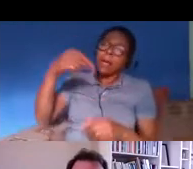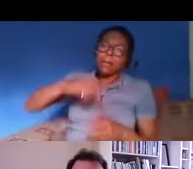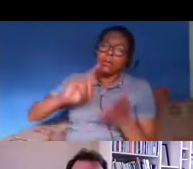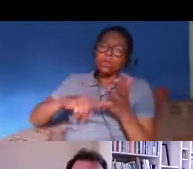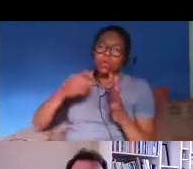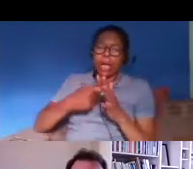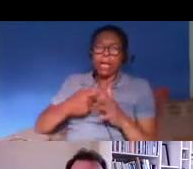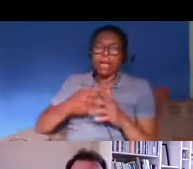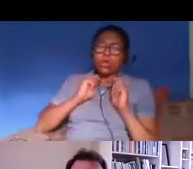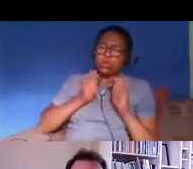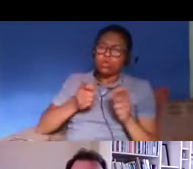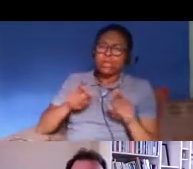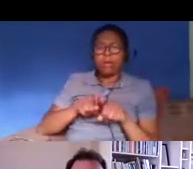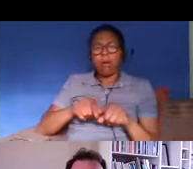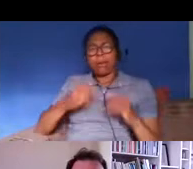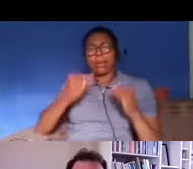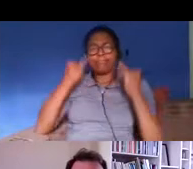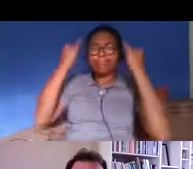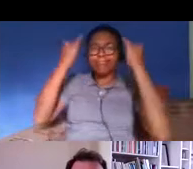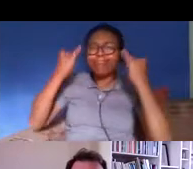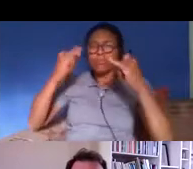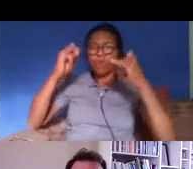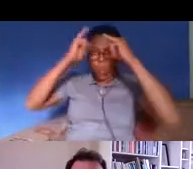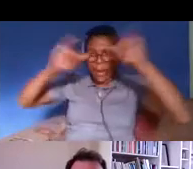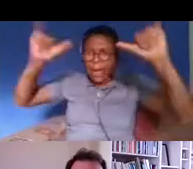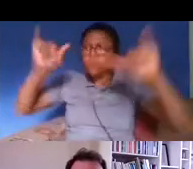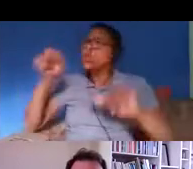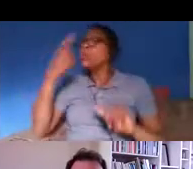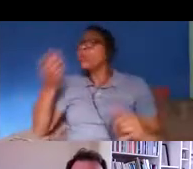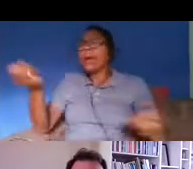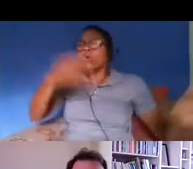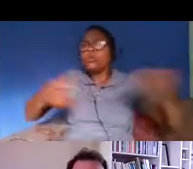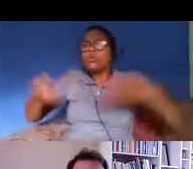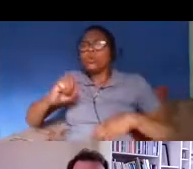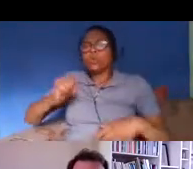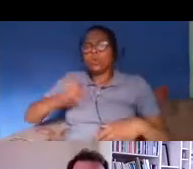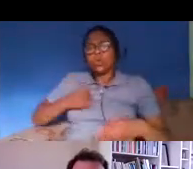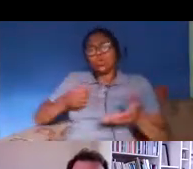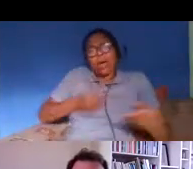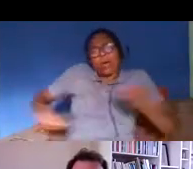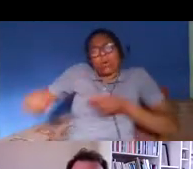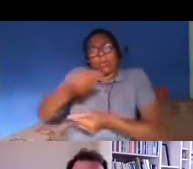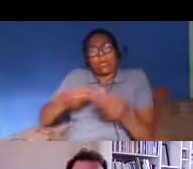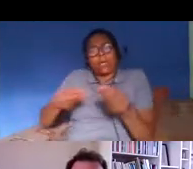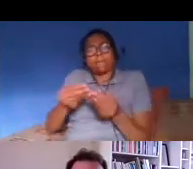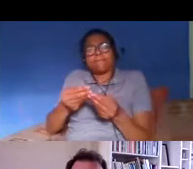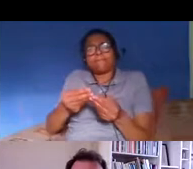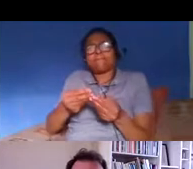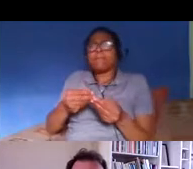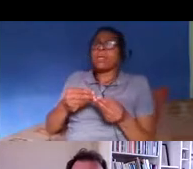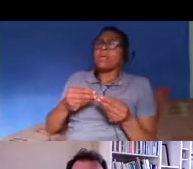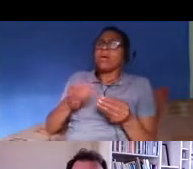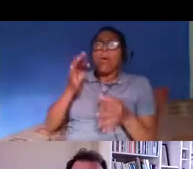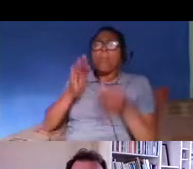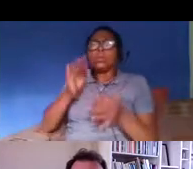cattle they're valued by what they can contribute to the economy um the politicians talk about the brightest and the best